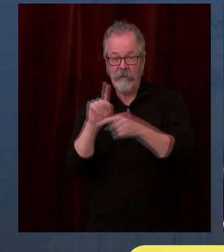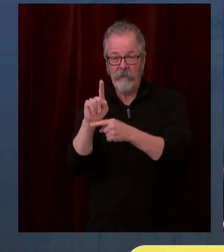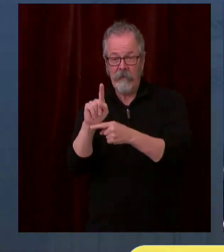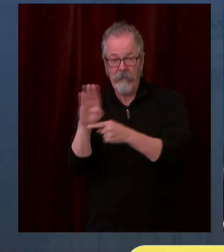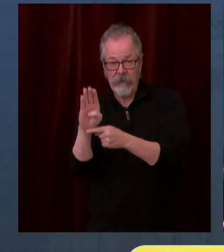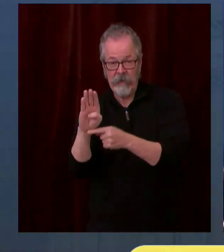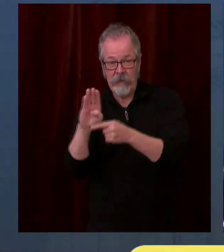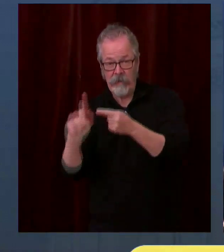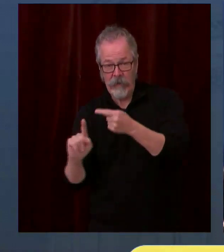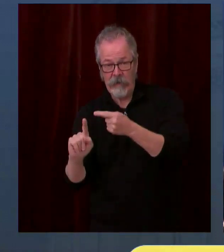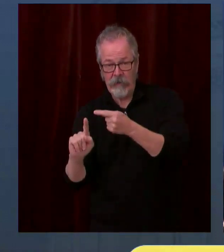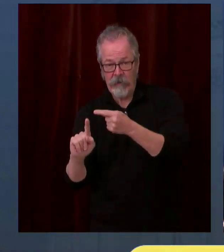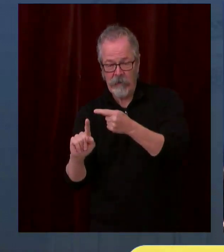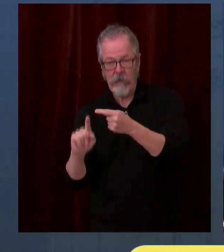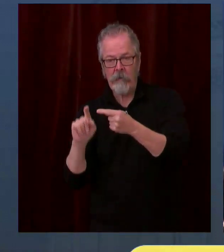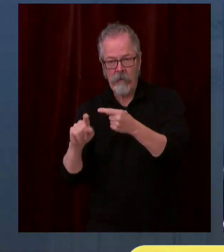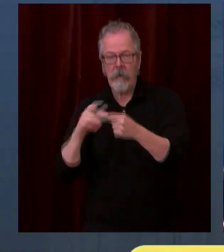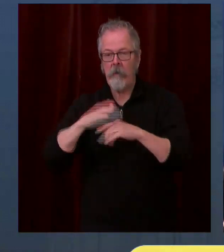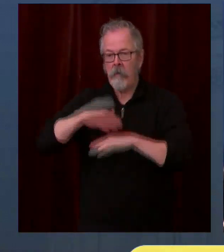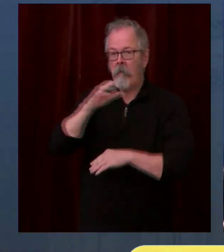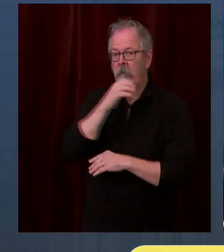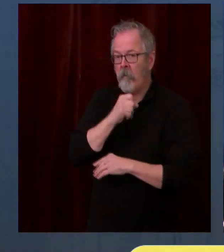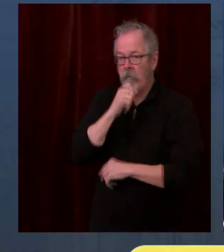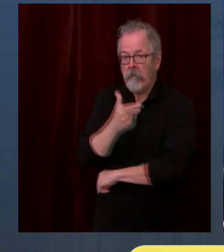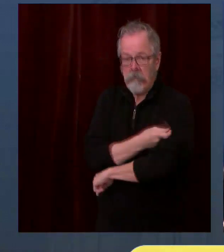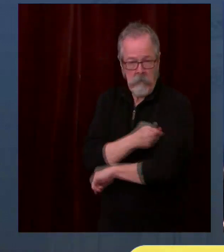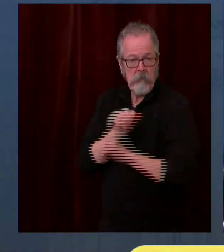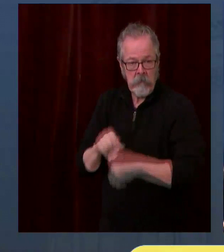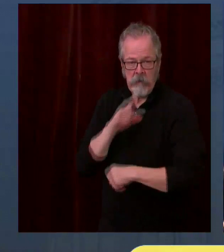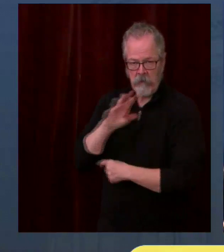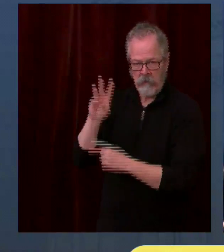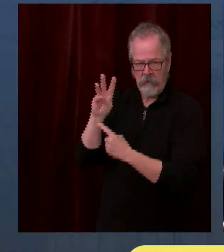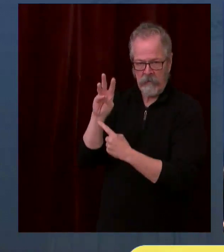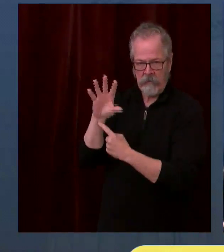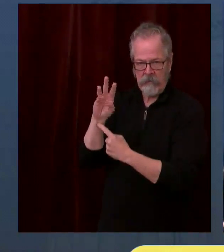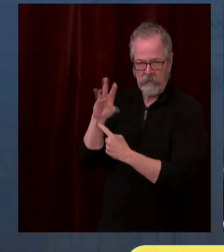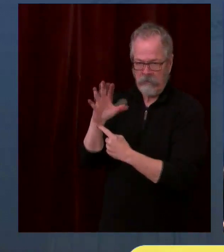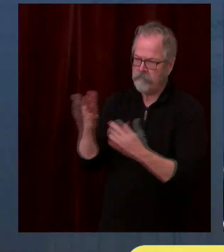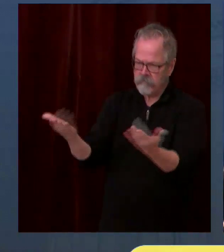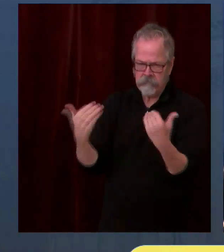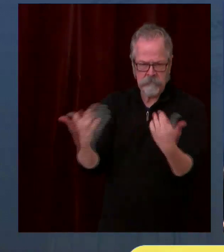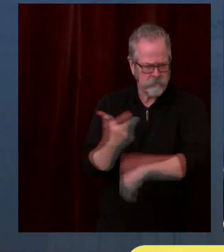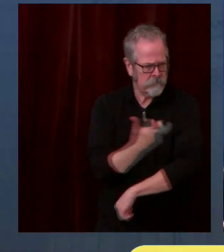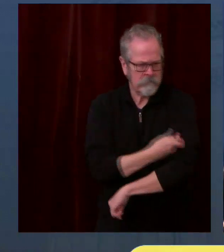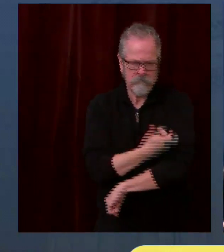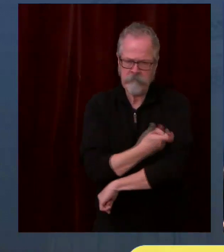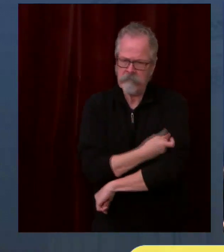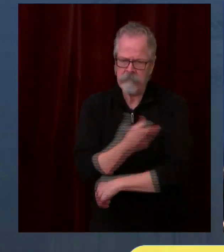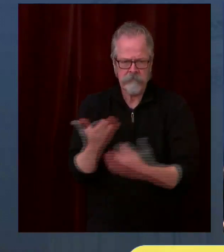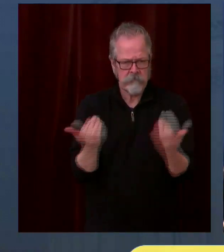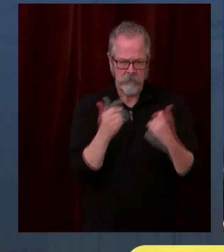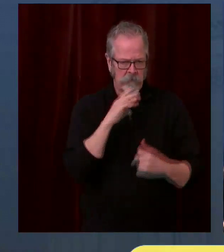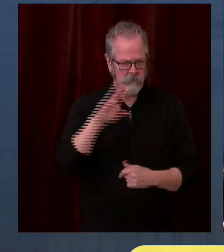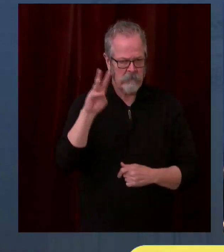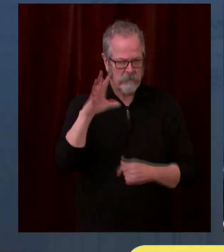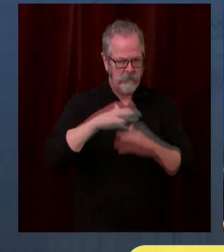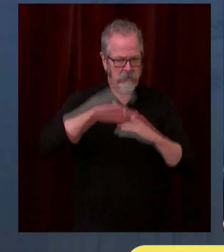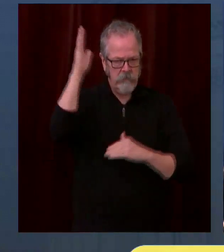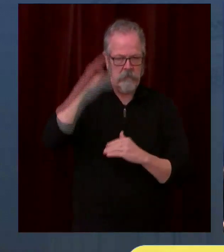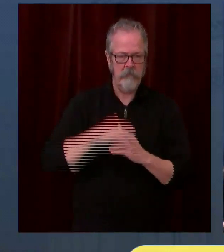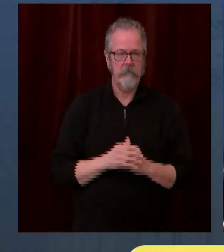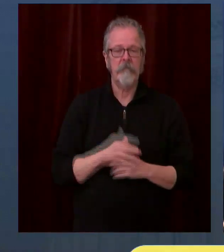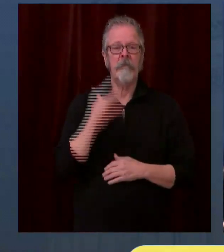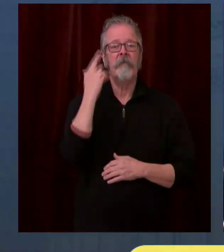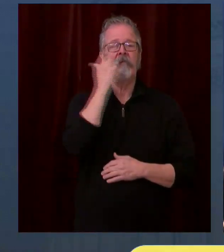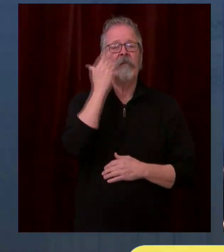for this is clear. About 80% of all COVID deaths in the state of Washington have occurred to